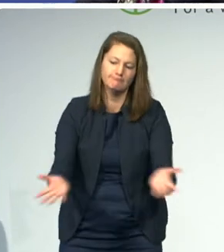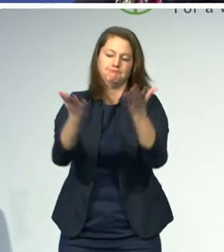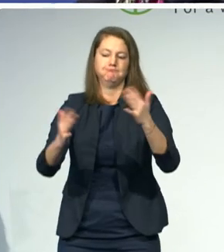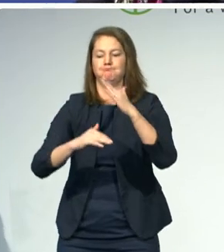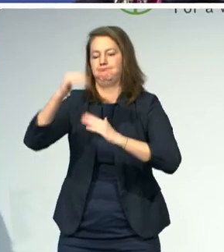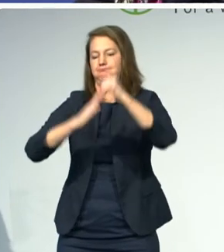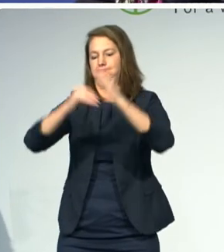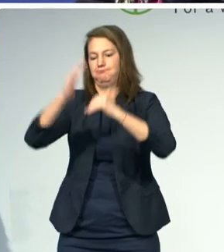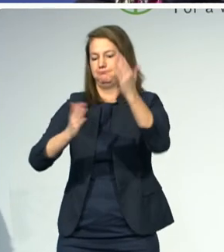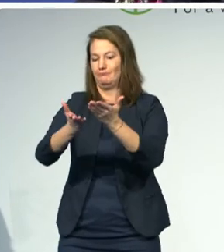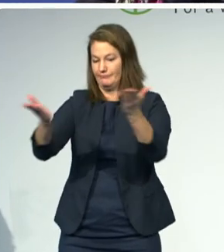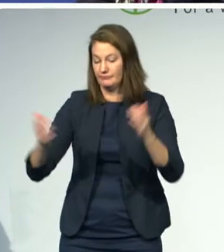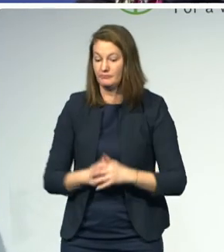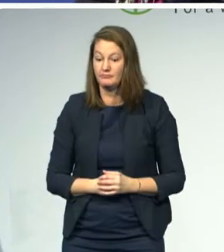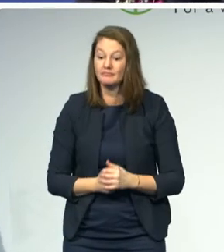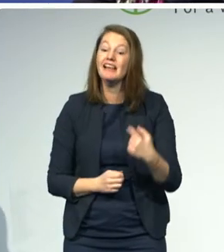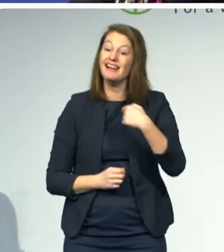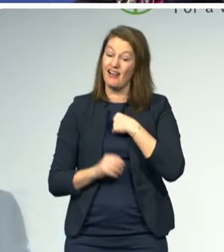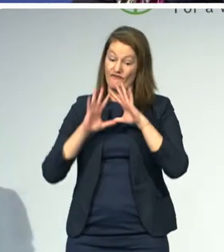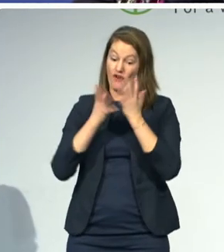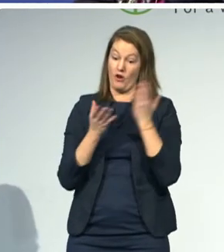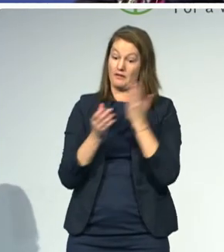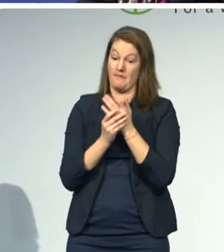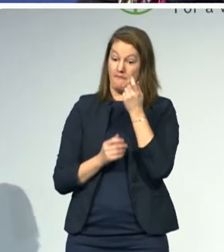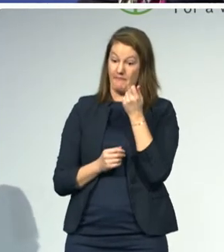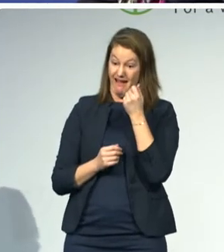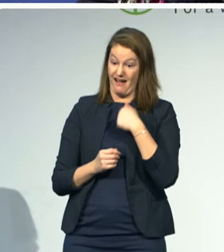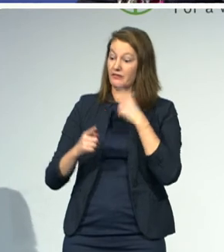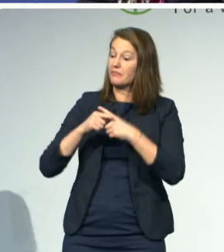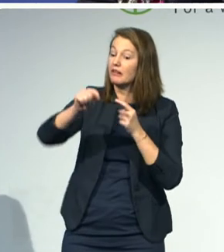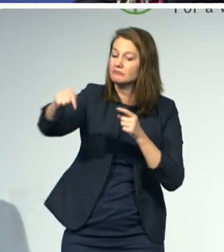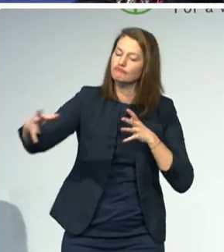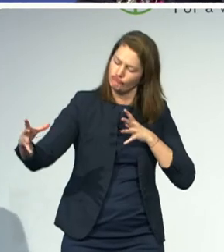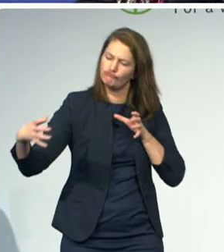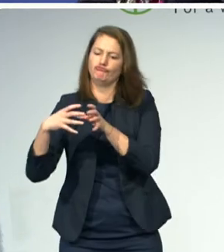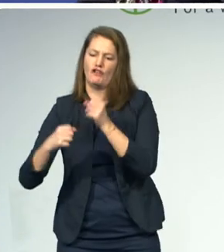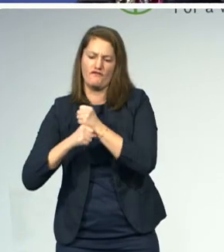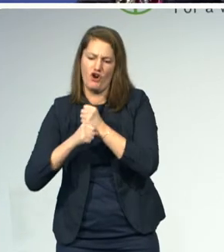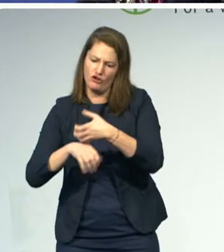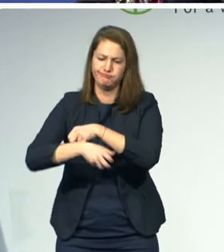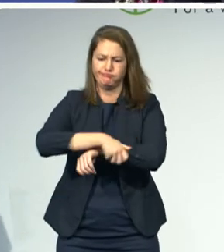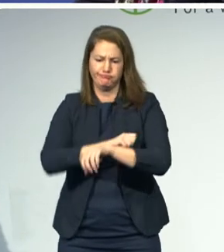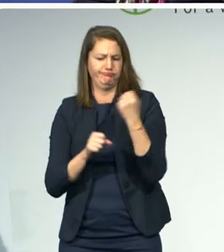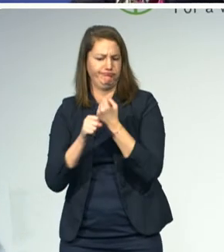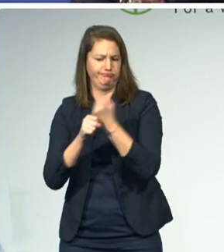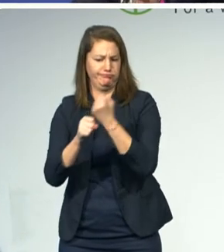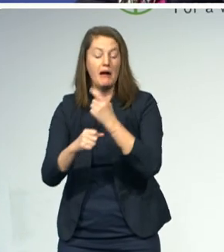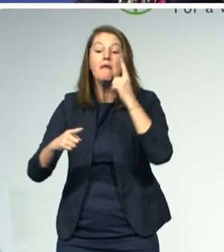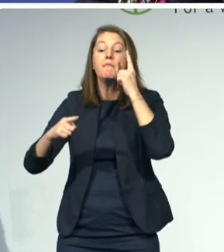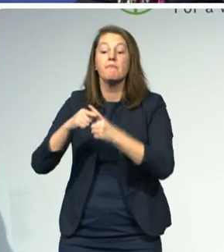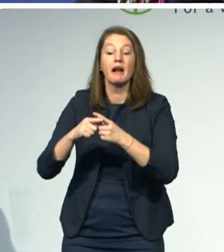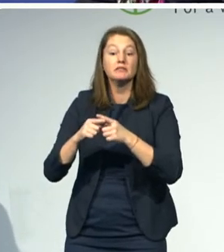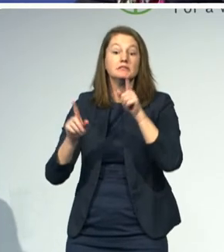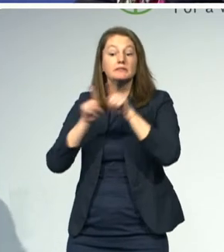we know that it takes engaging with a whole range of stakeholders to make this work. We are